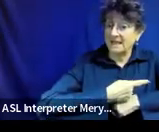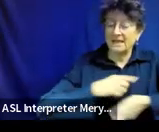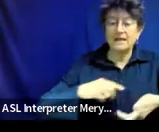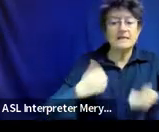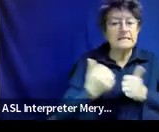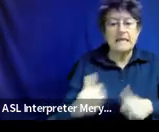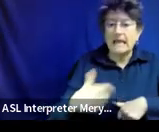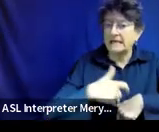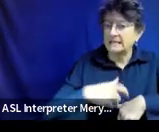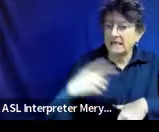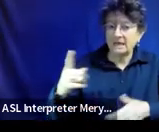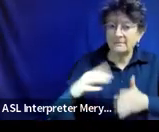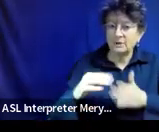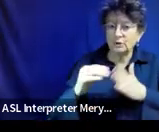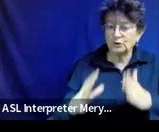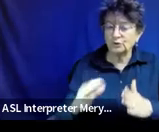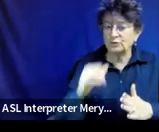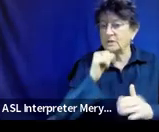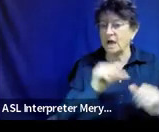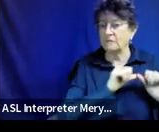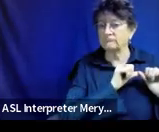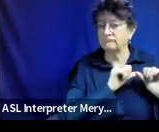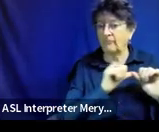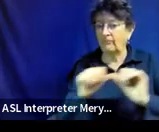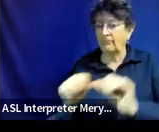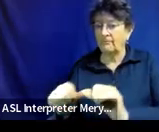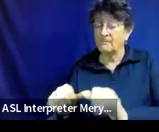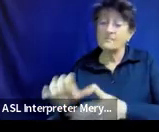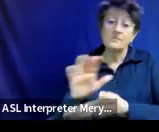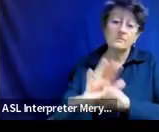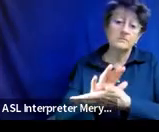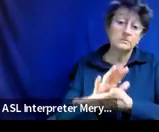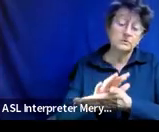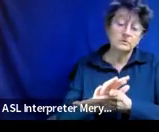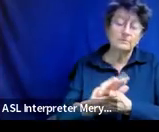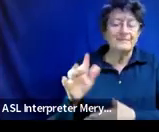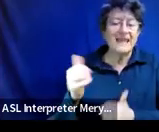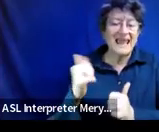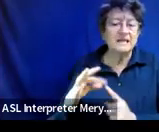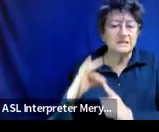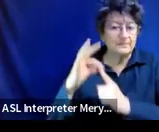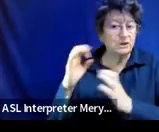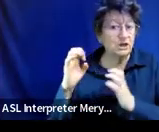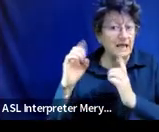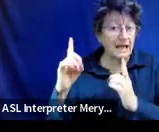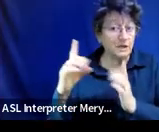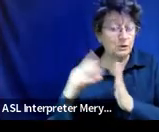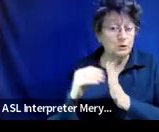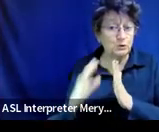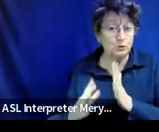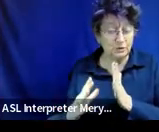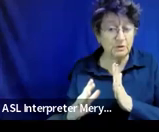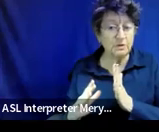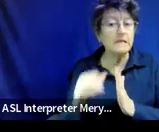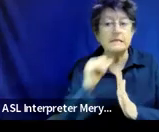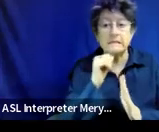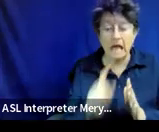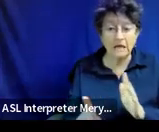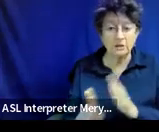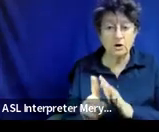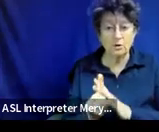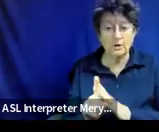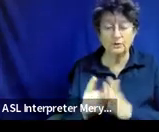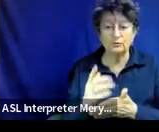is not attending school, anytime a special ed student is not attending school, the same as their gen ed peers. So